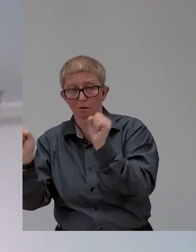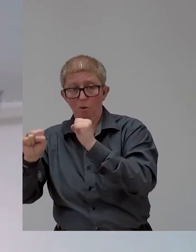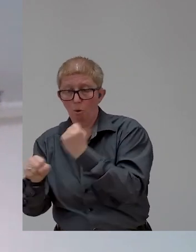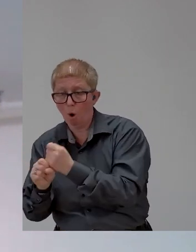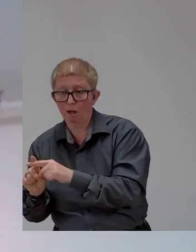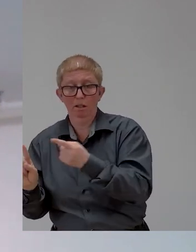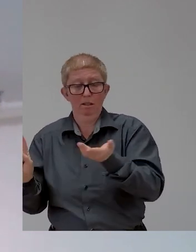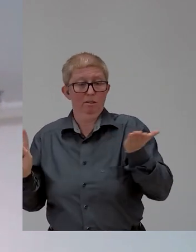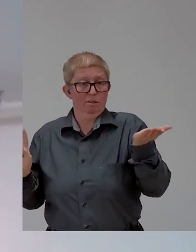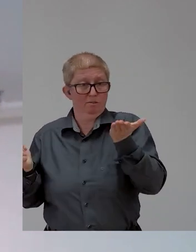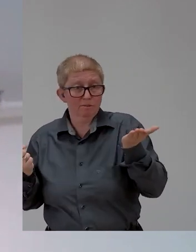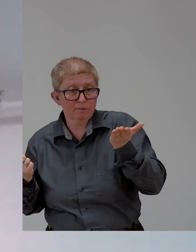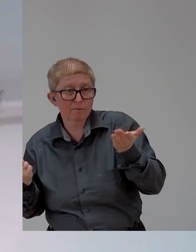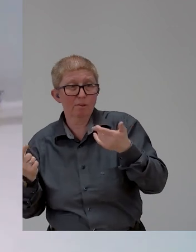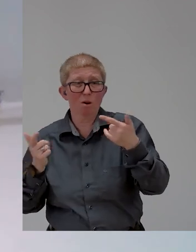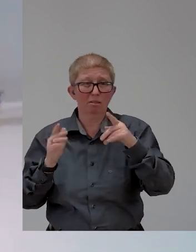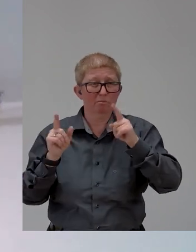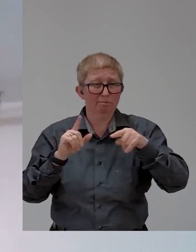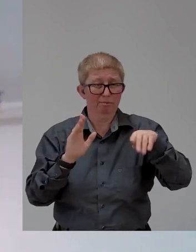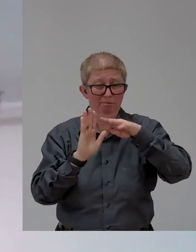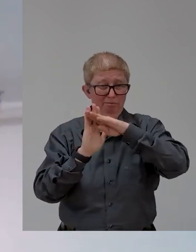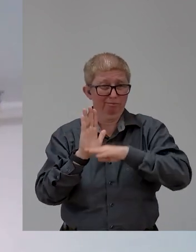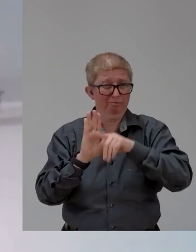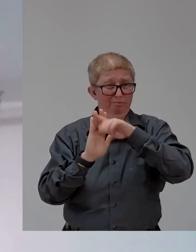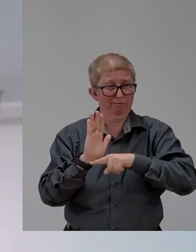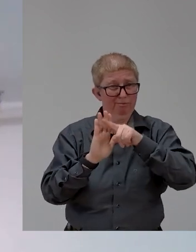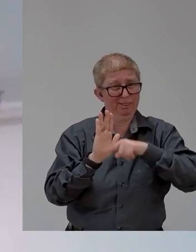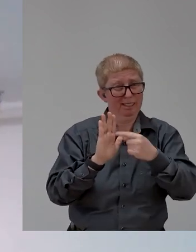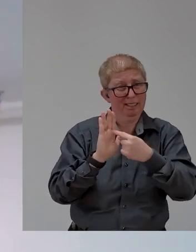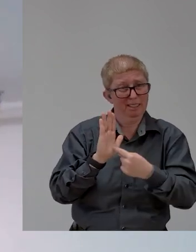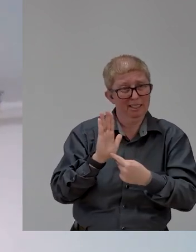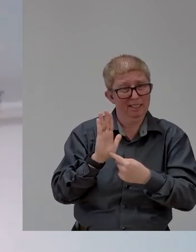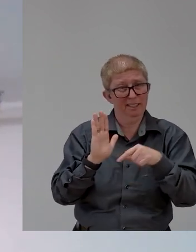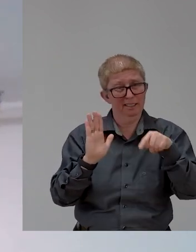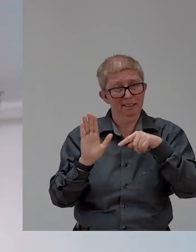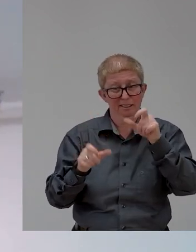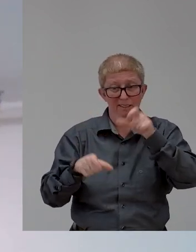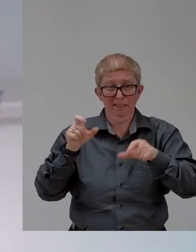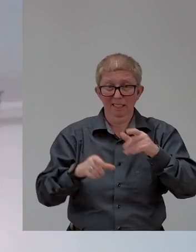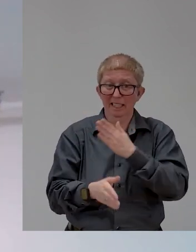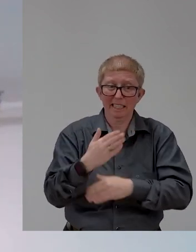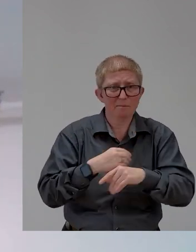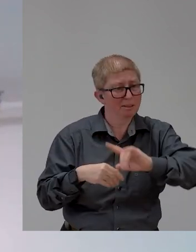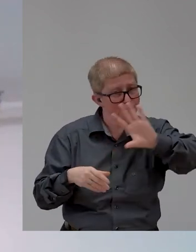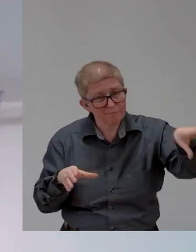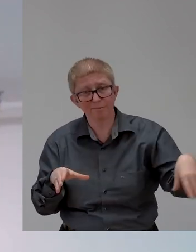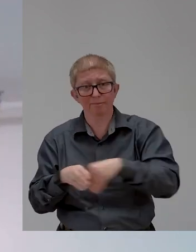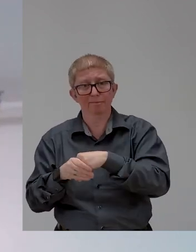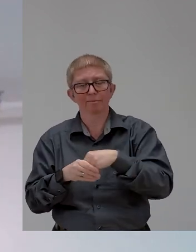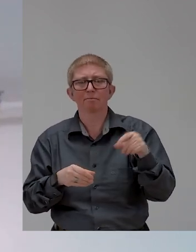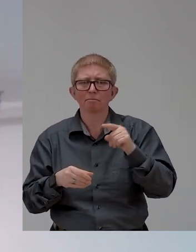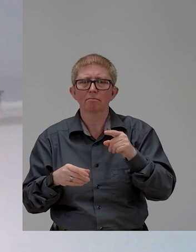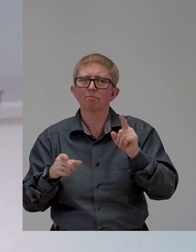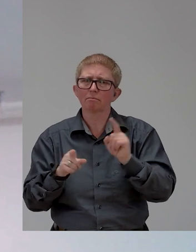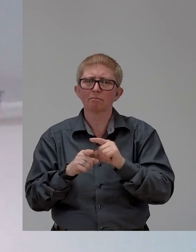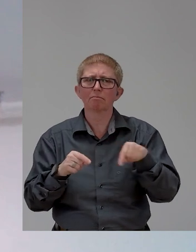point out disability or any other sector it wants to improve, it automatically increases employment, it increases visibility,